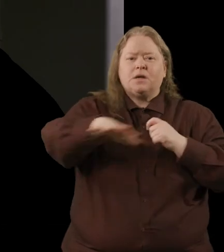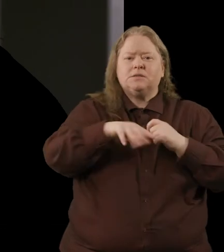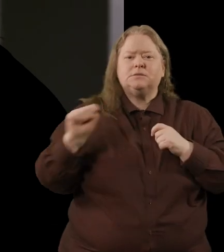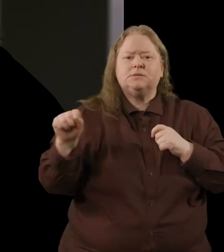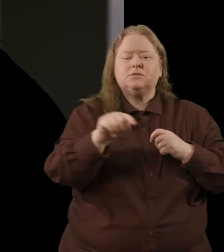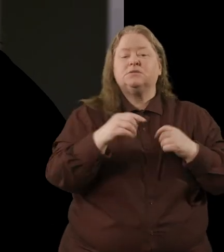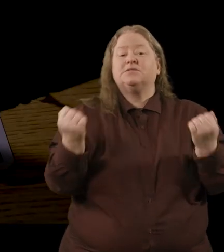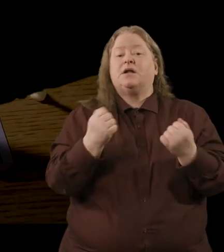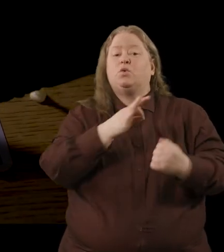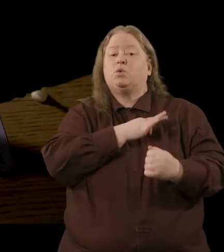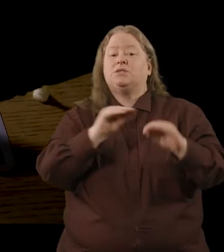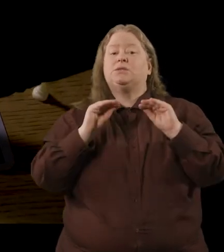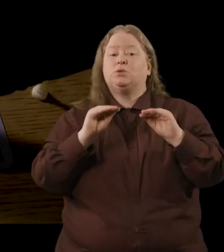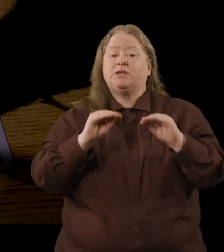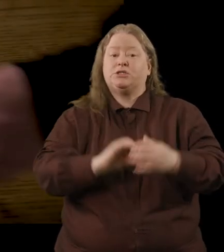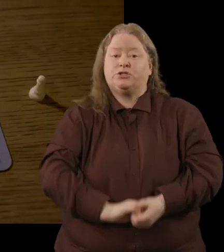education